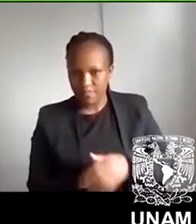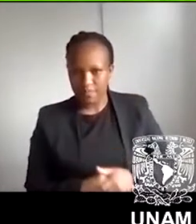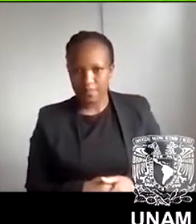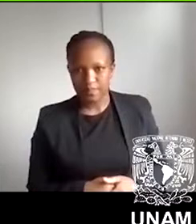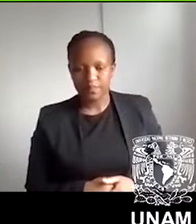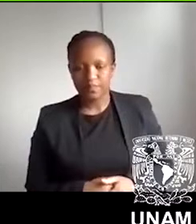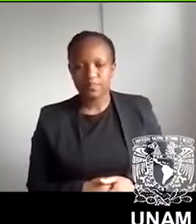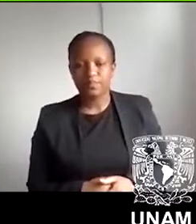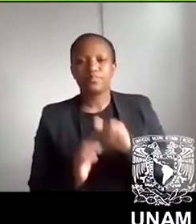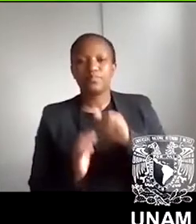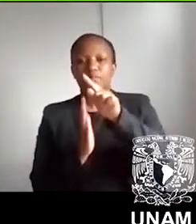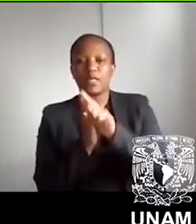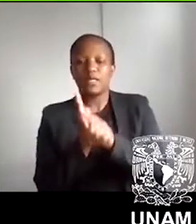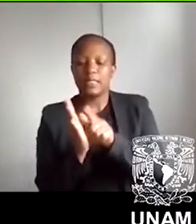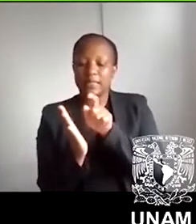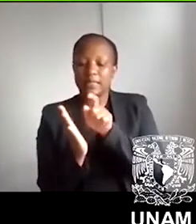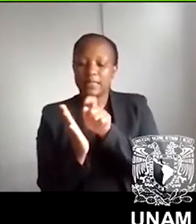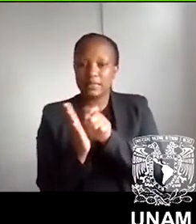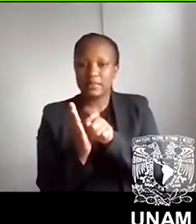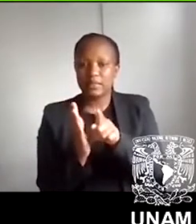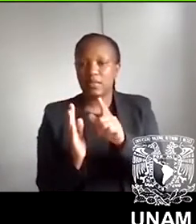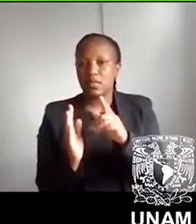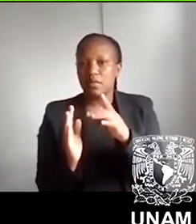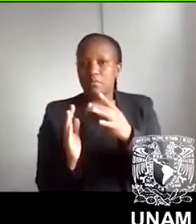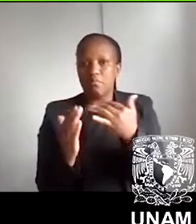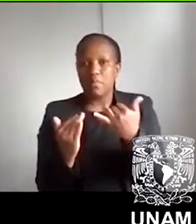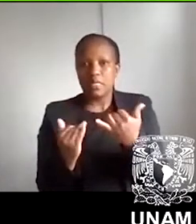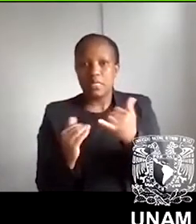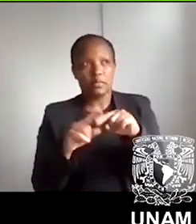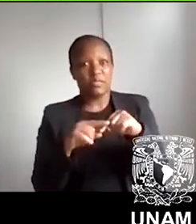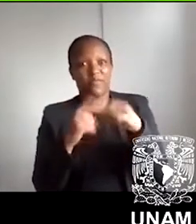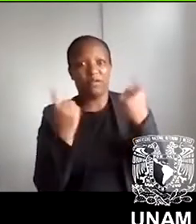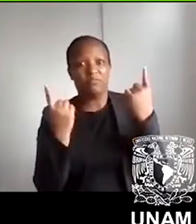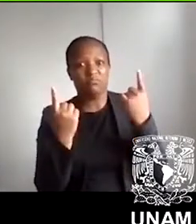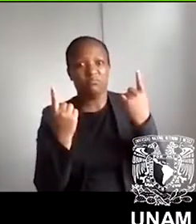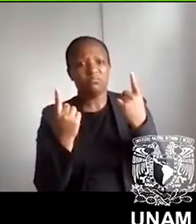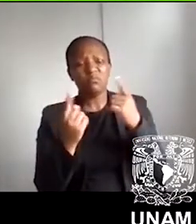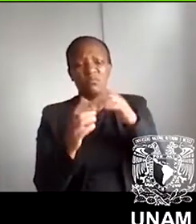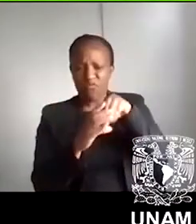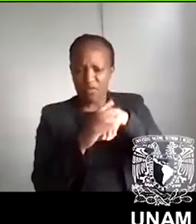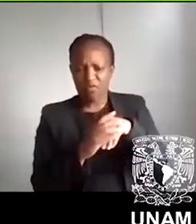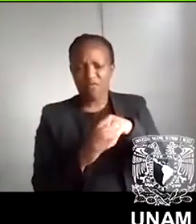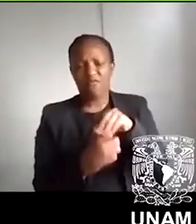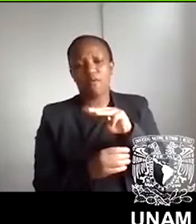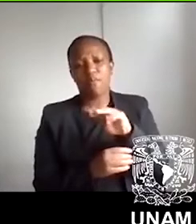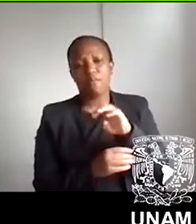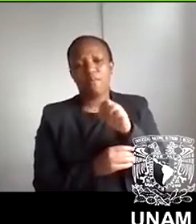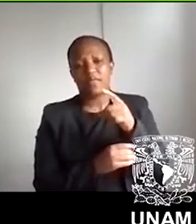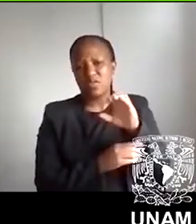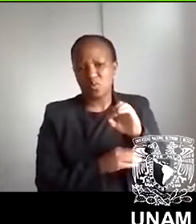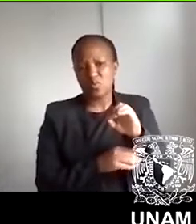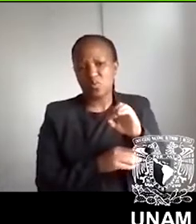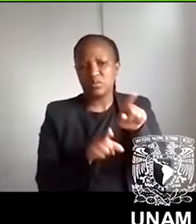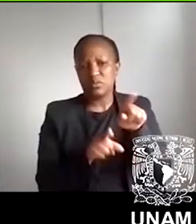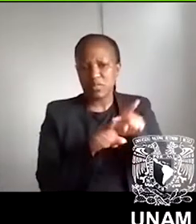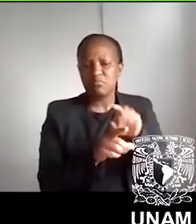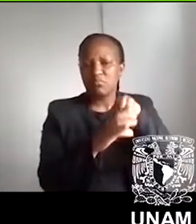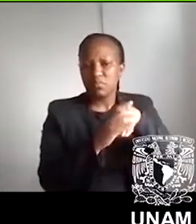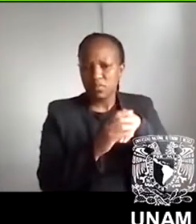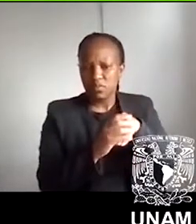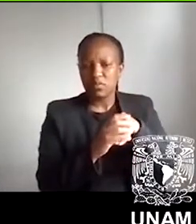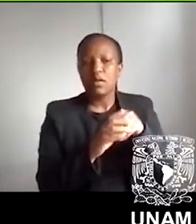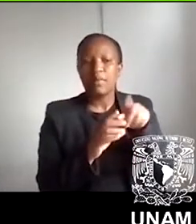literary canon is of course not a phenomenon exclusive to Mexico. It is possible to point out both in Mexican